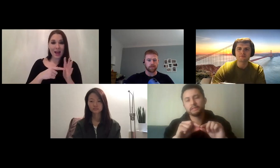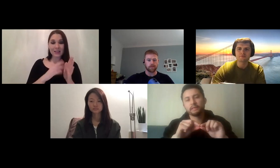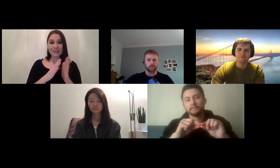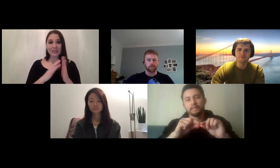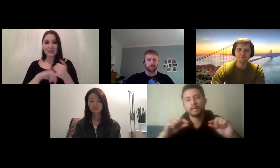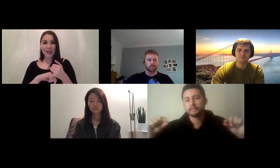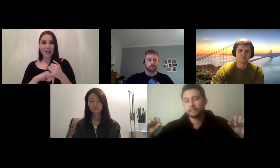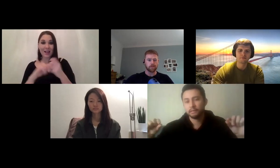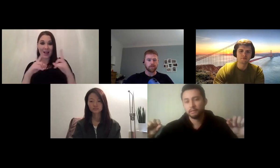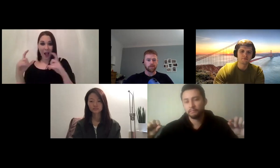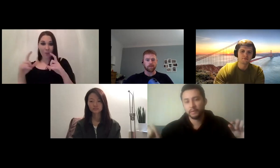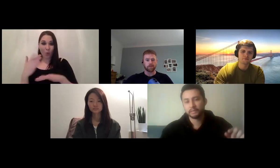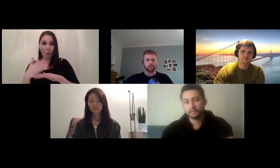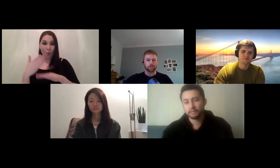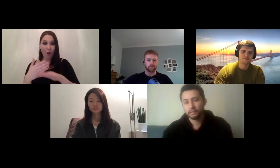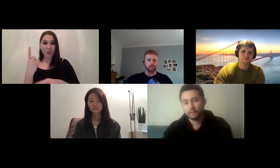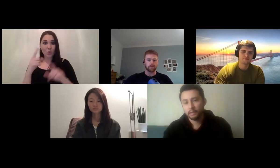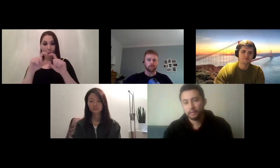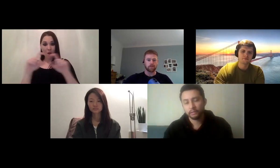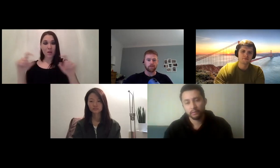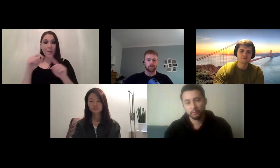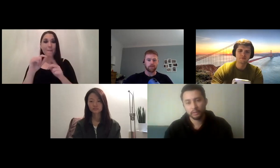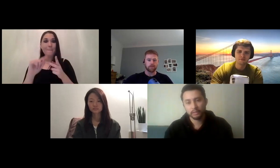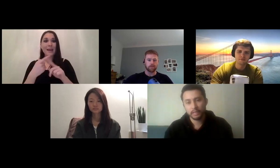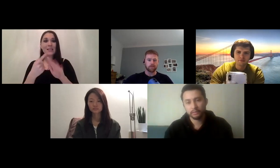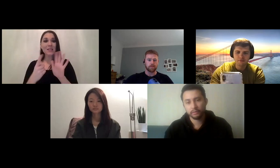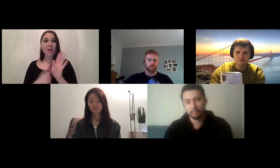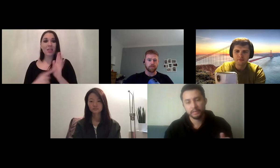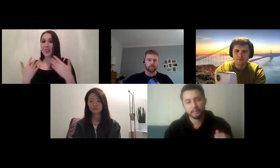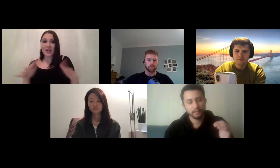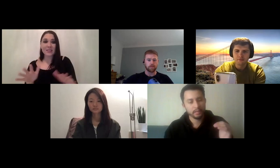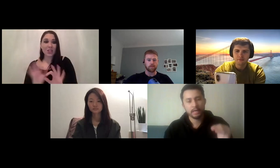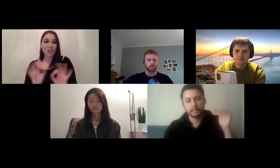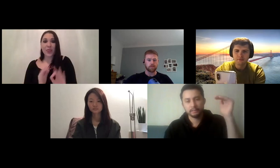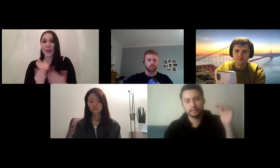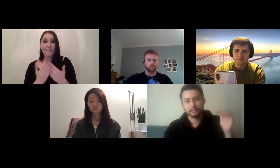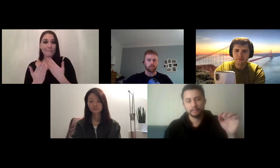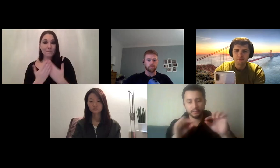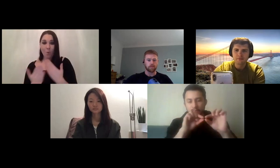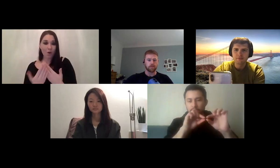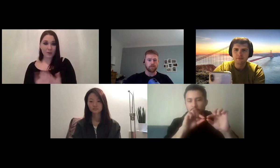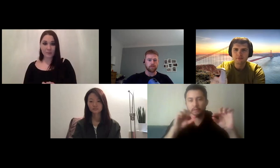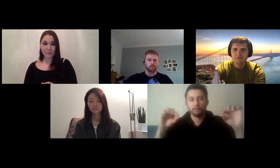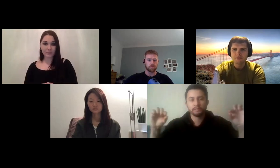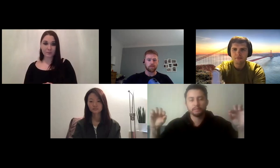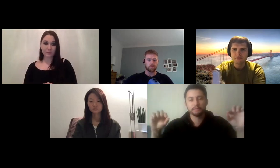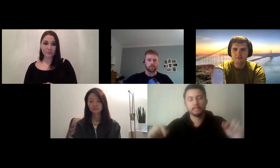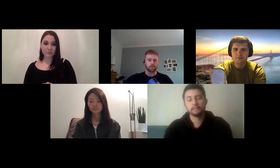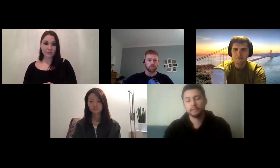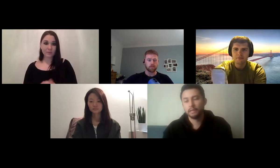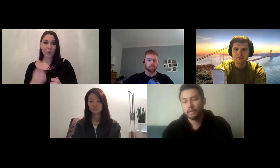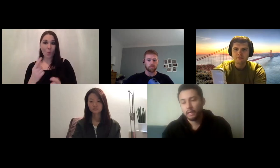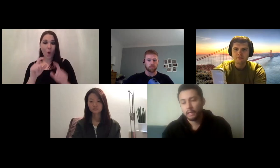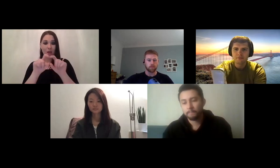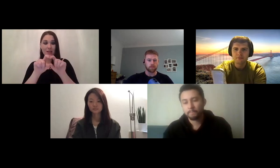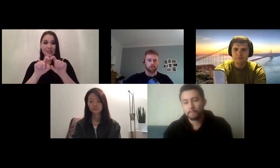one single slice of pixels and nothing more than that you don't have basically a height in this sense like you just have one single slice